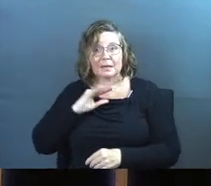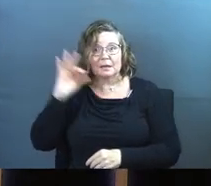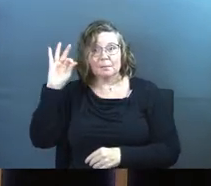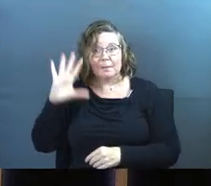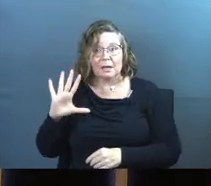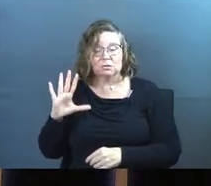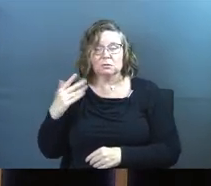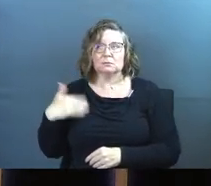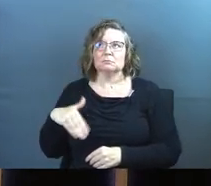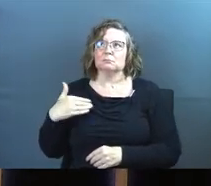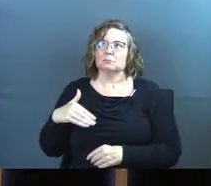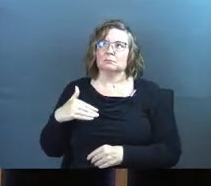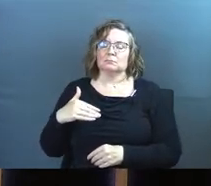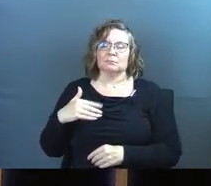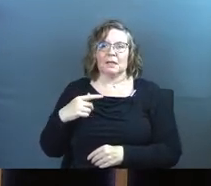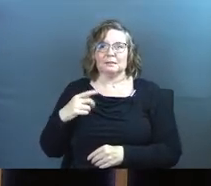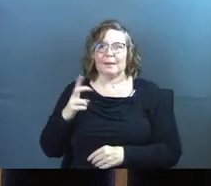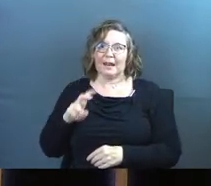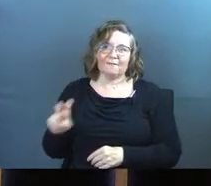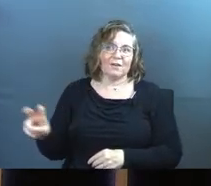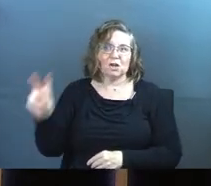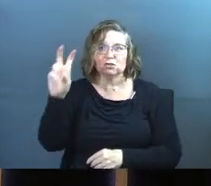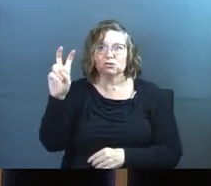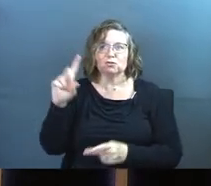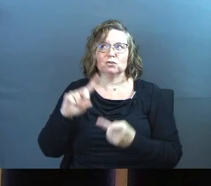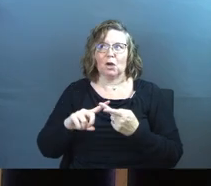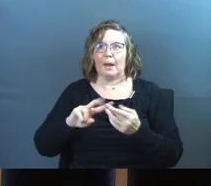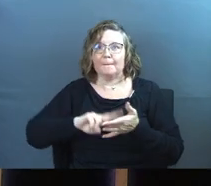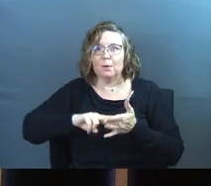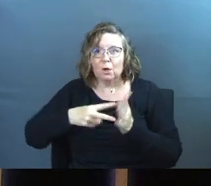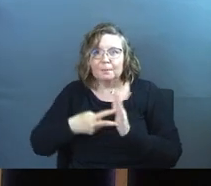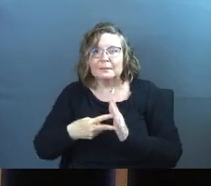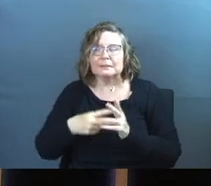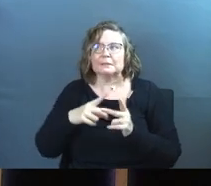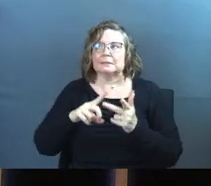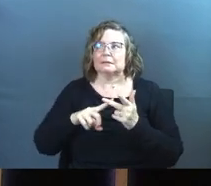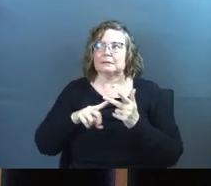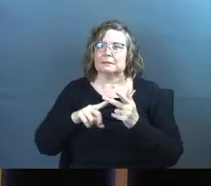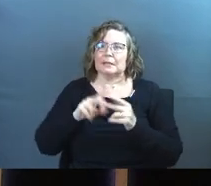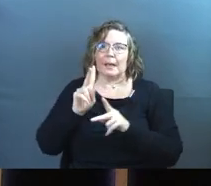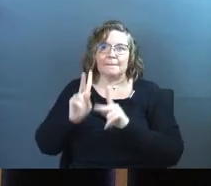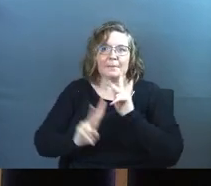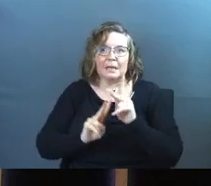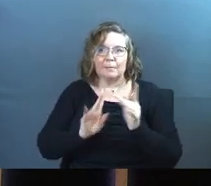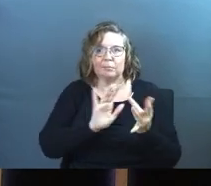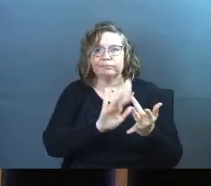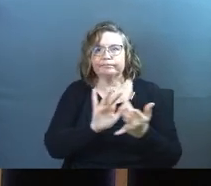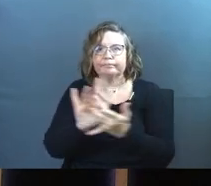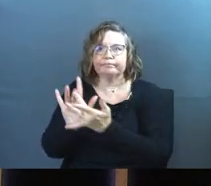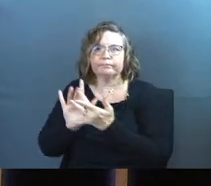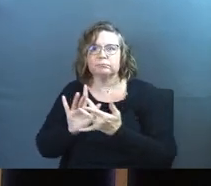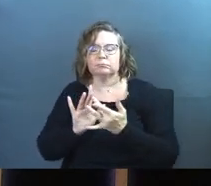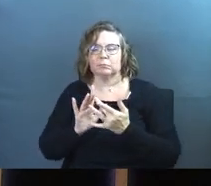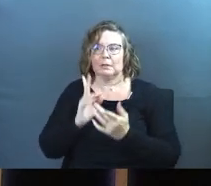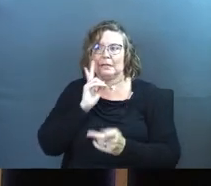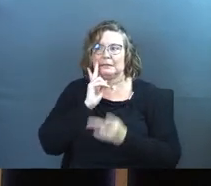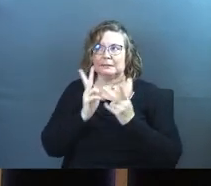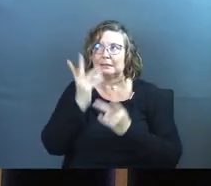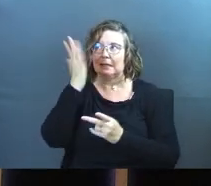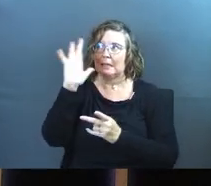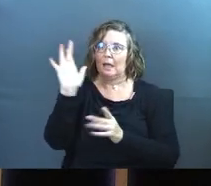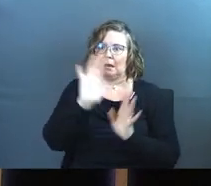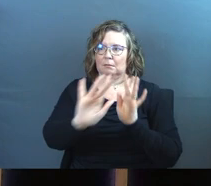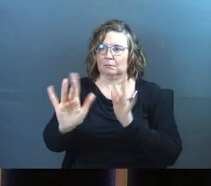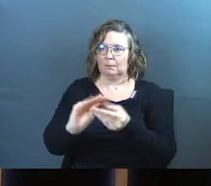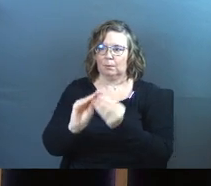has been adventure and purpose and people and seeing God